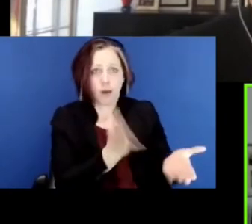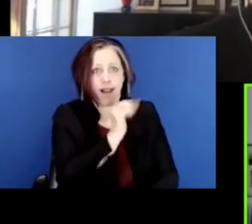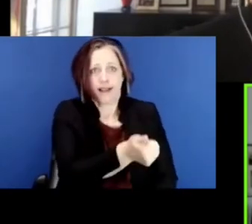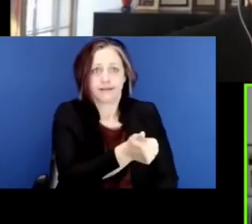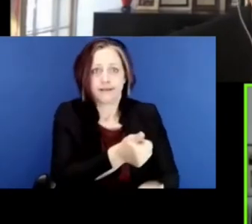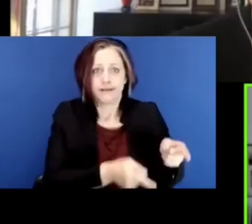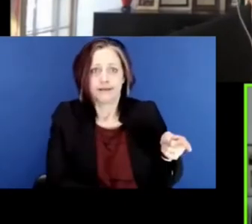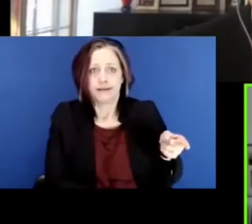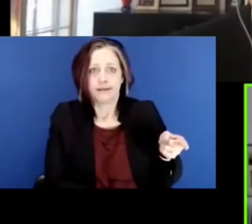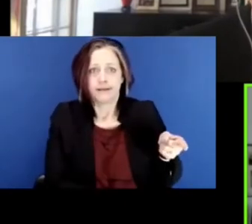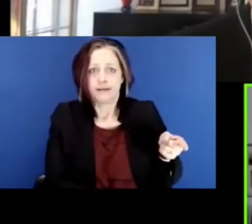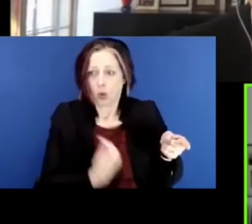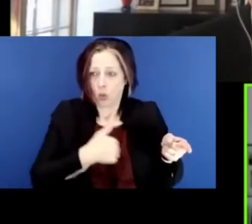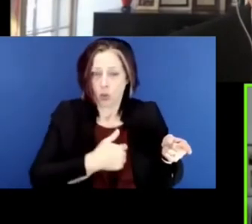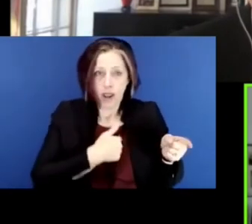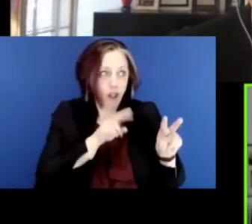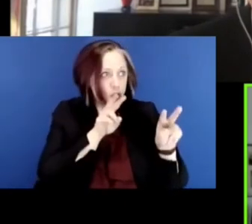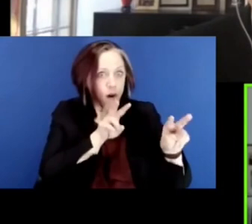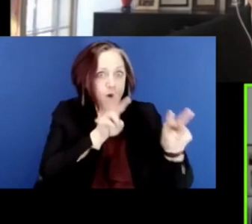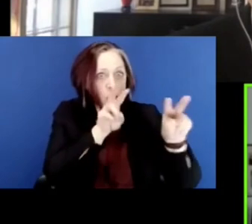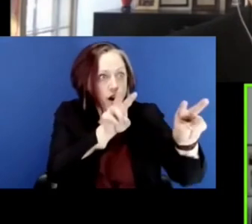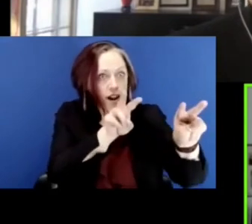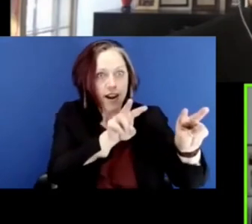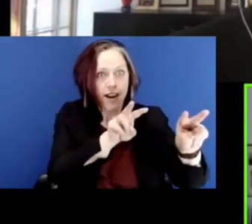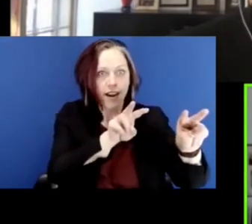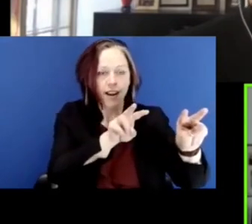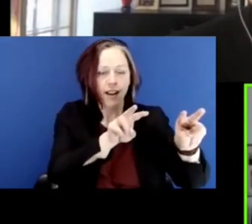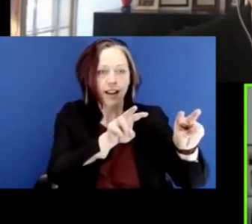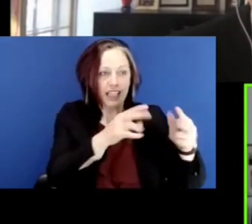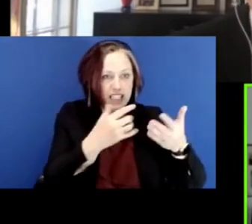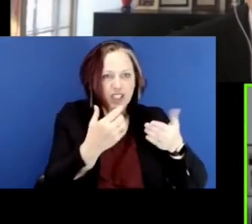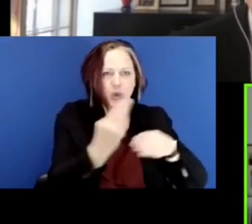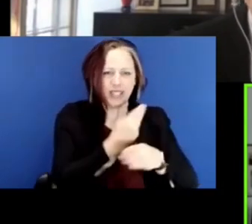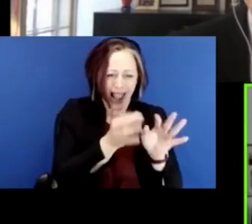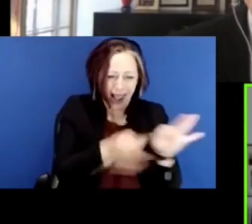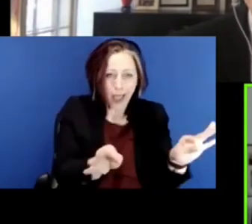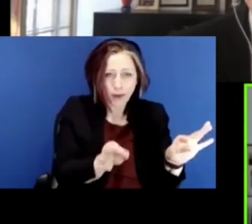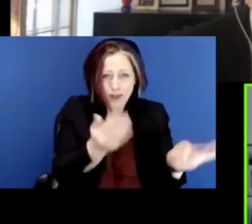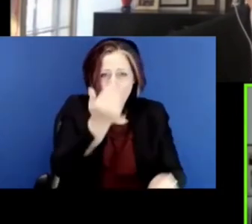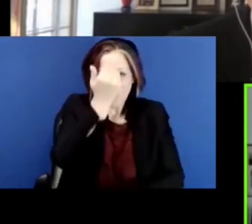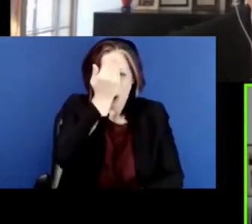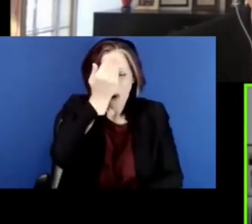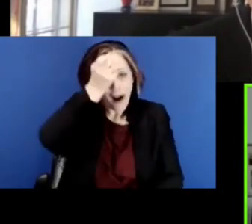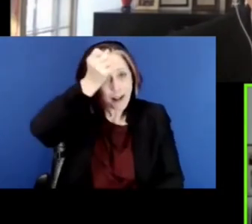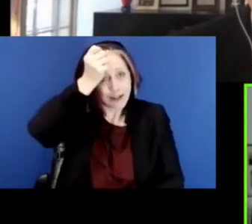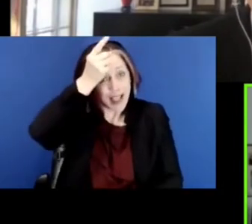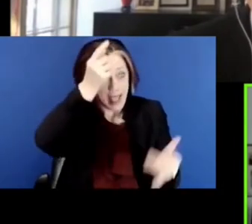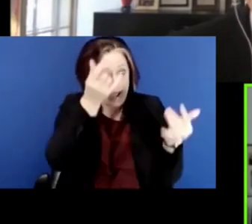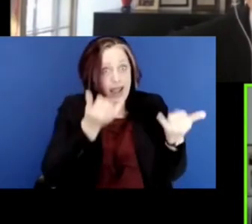we're looking forward, using language that we know and understand today,